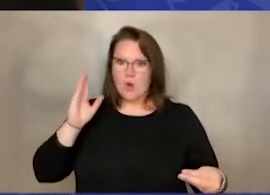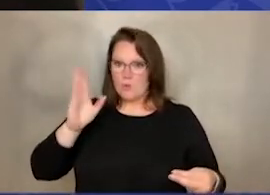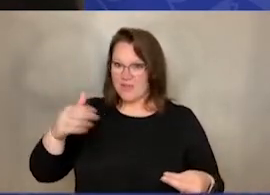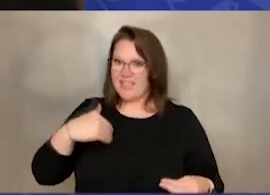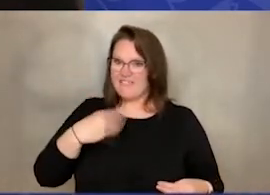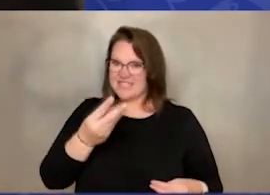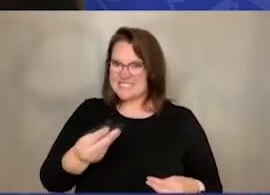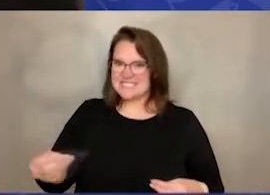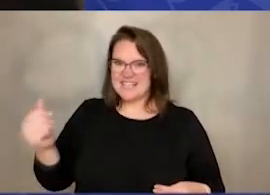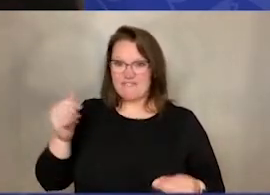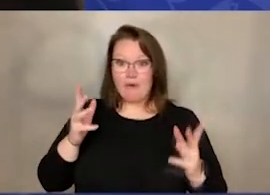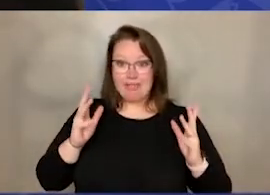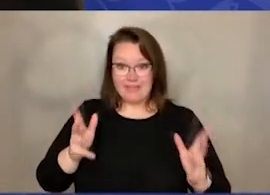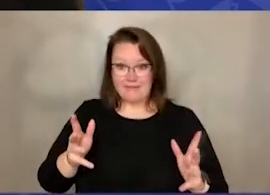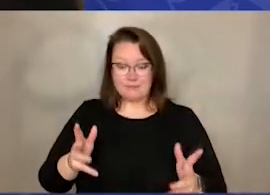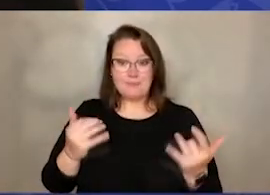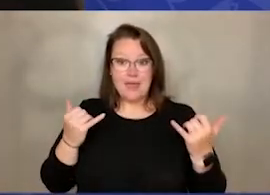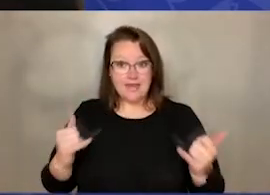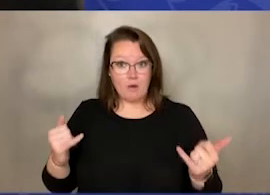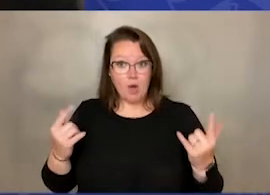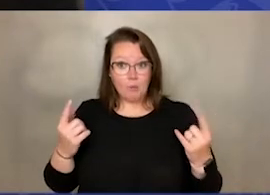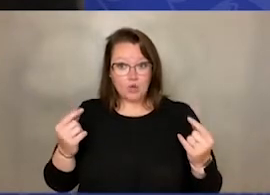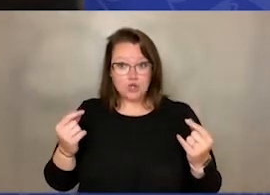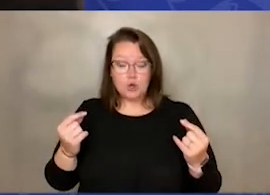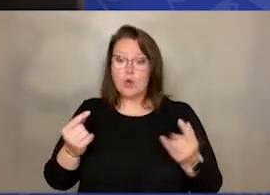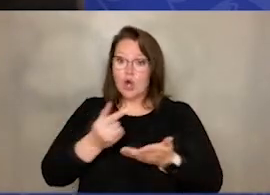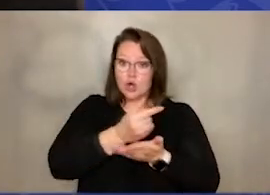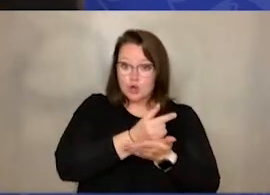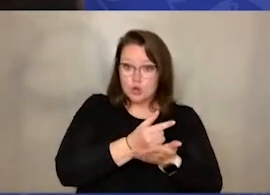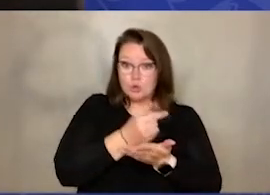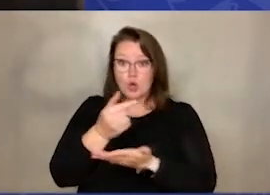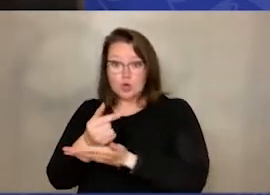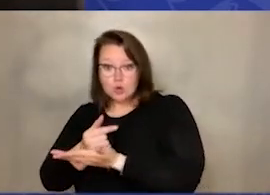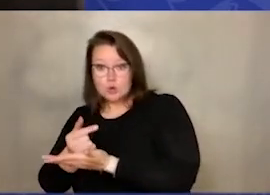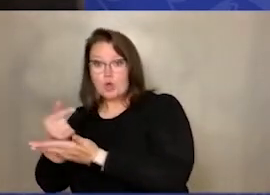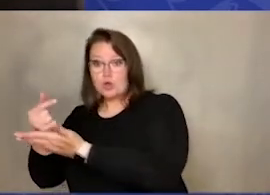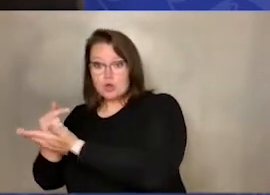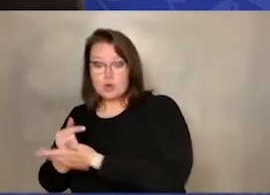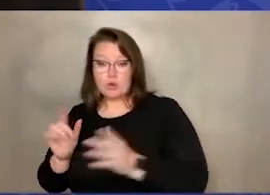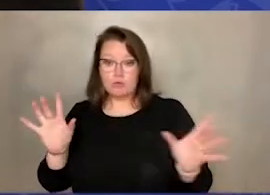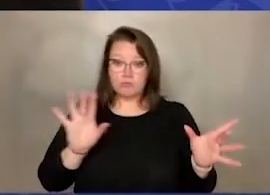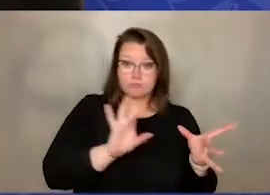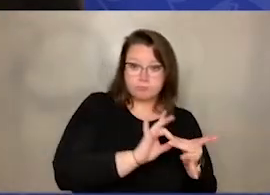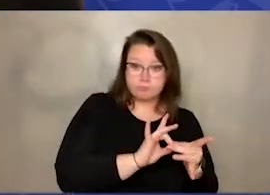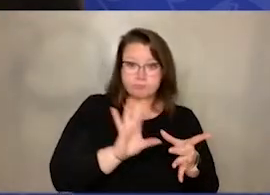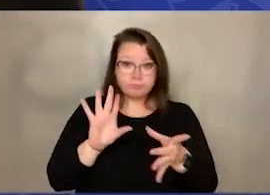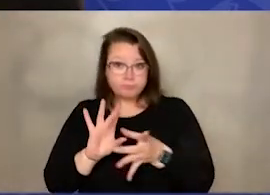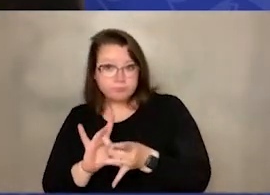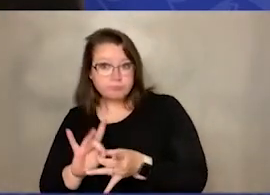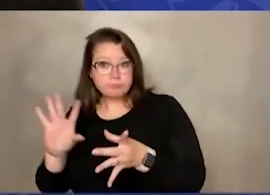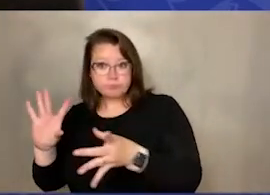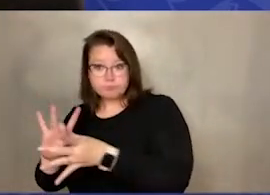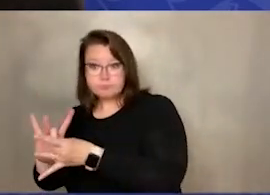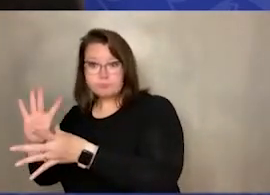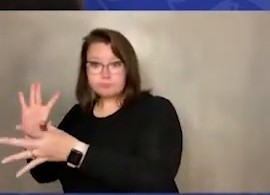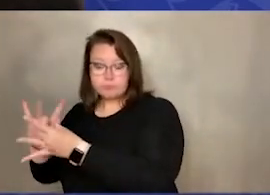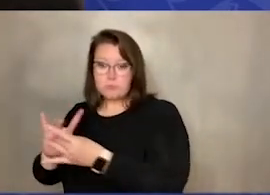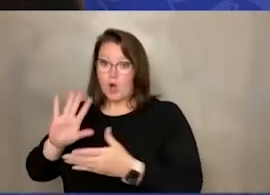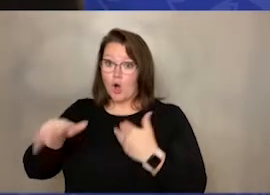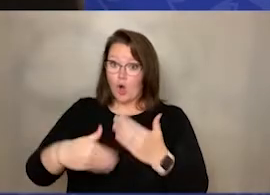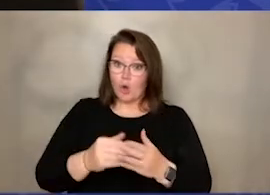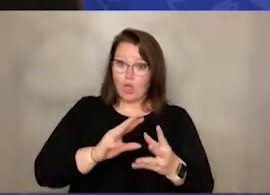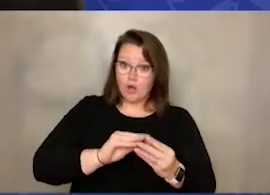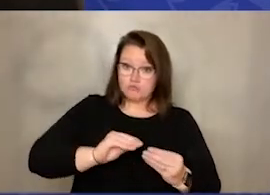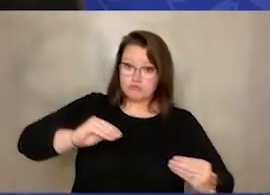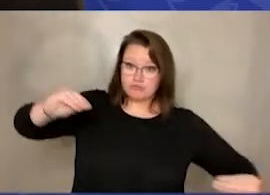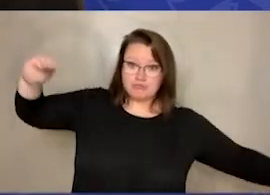of them. What I'd like you to do is glue those together. So, dot of glue, stick them together